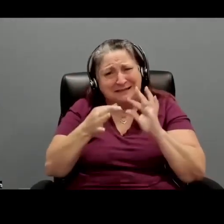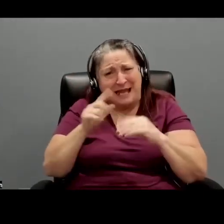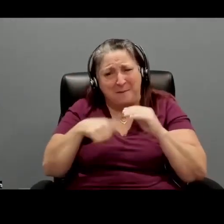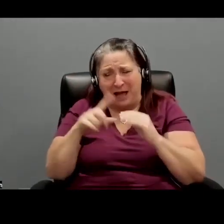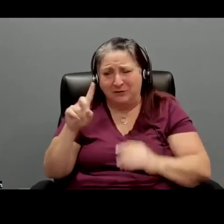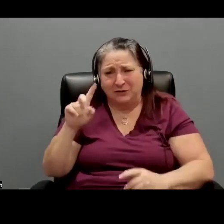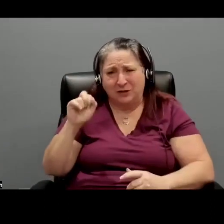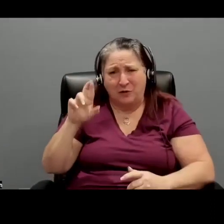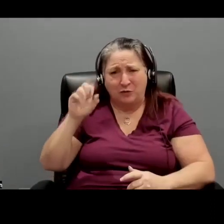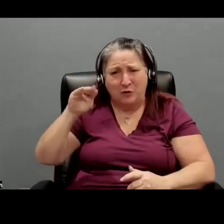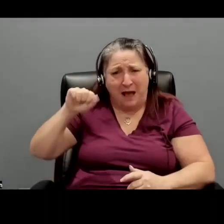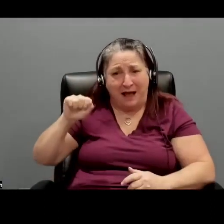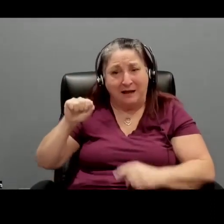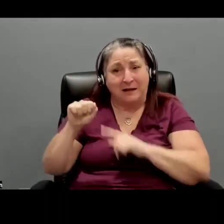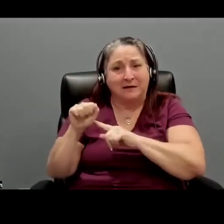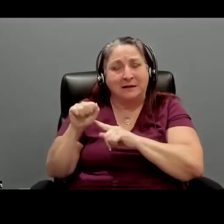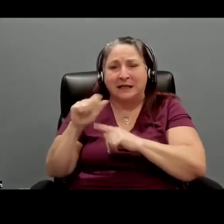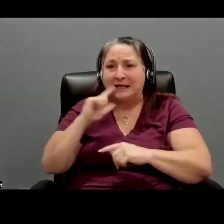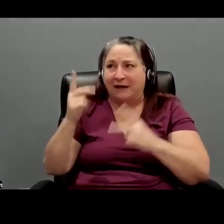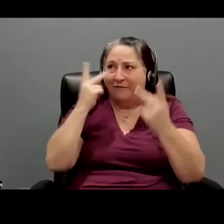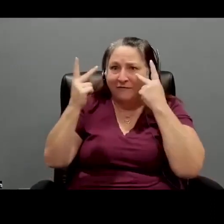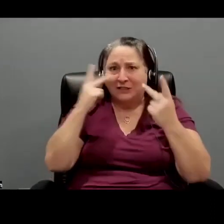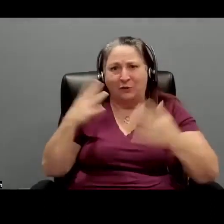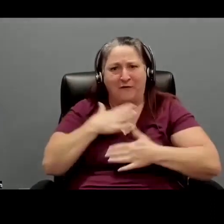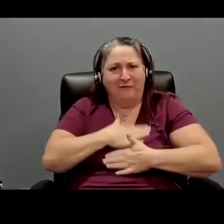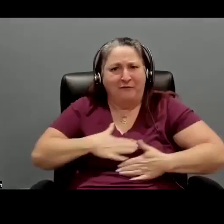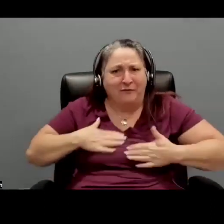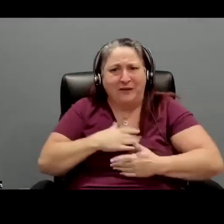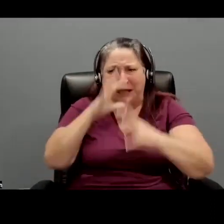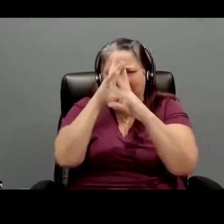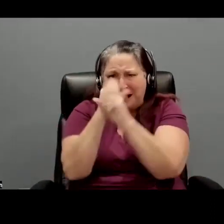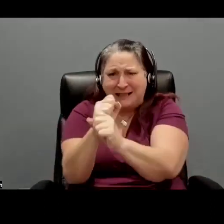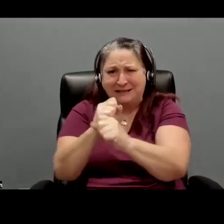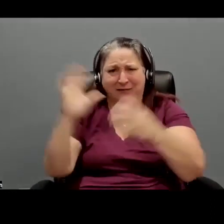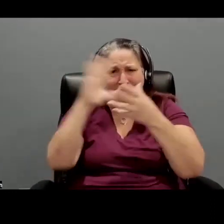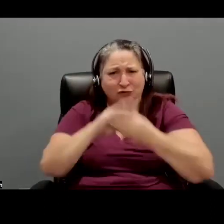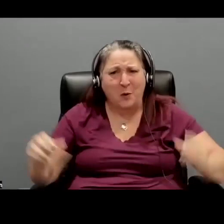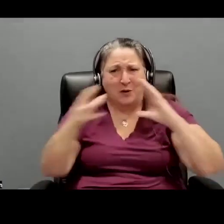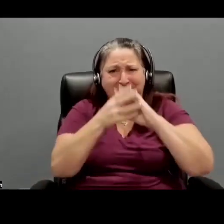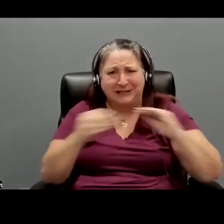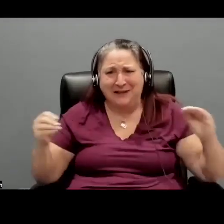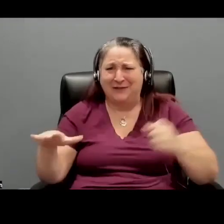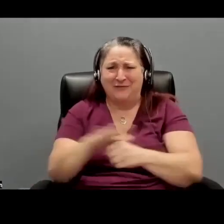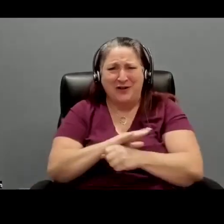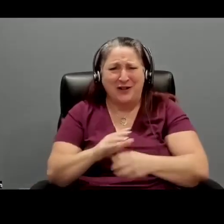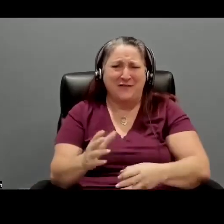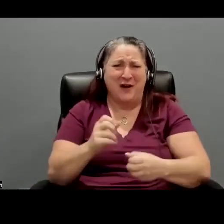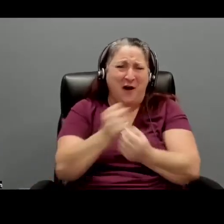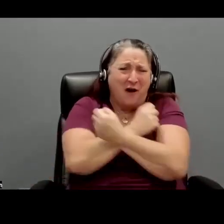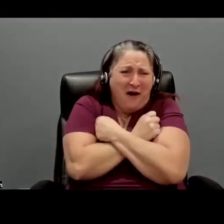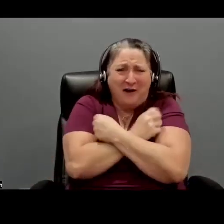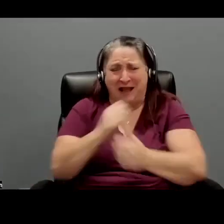And it's a visual feast of story telling full of heart and life.